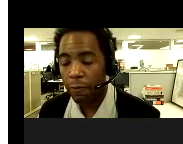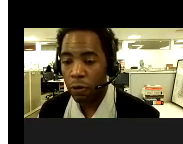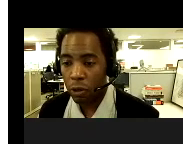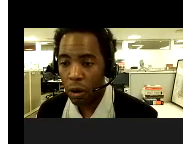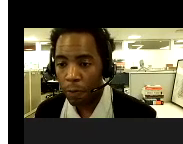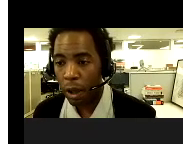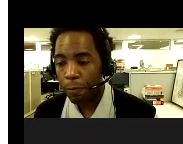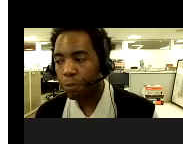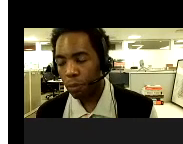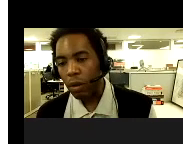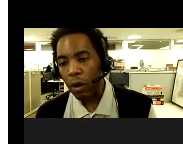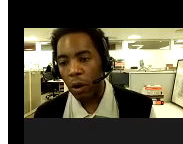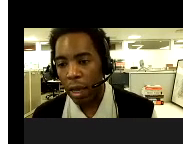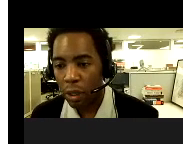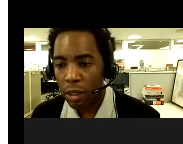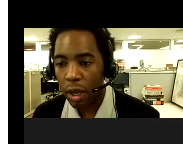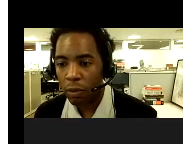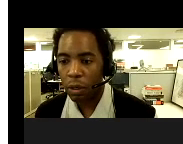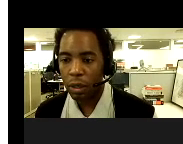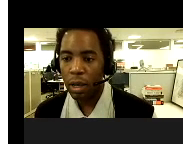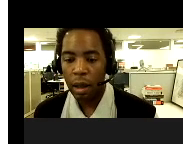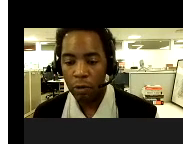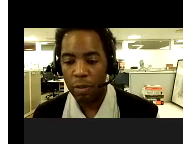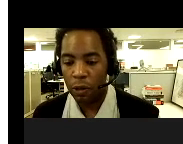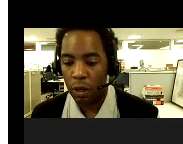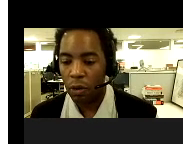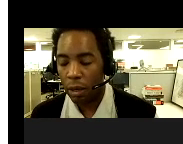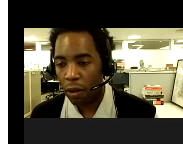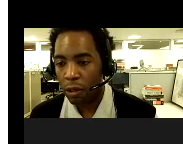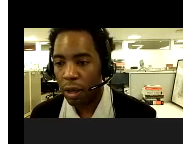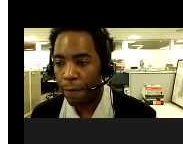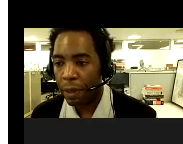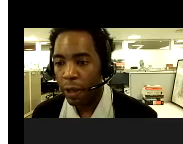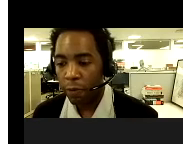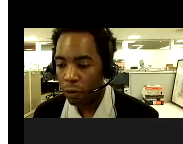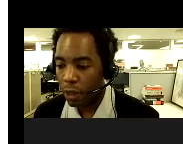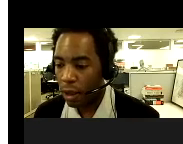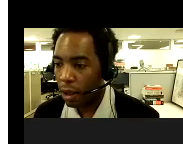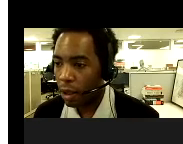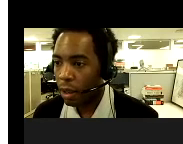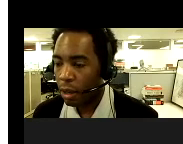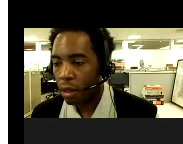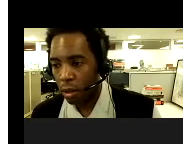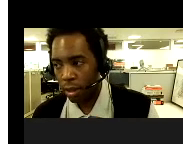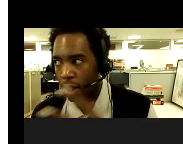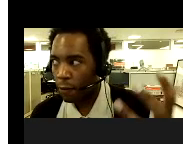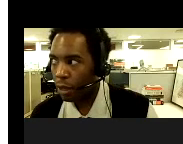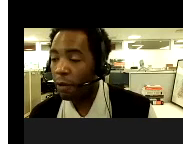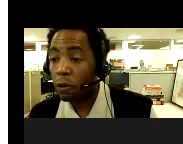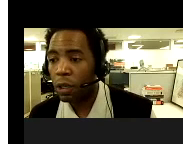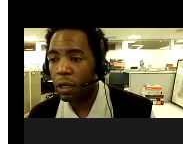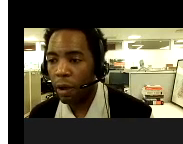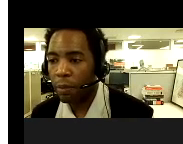a lot of, a lot of folks are, um, are engaging in sex work. Um, just making sure, you know, acknowledging, um, that folks, uh, uh,